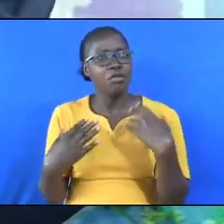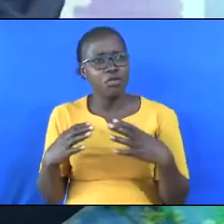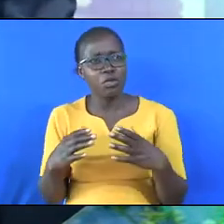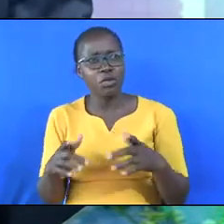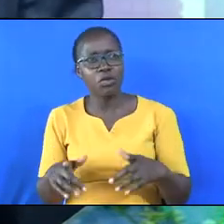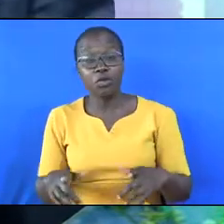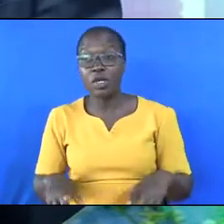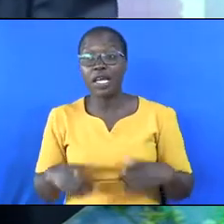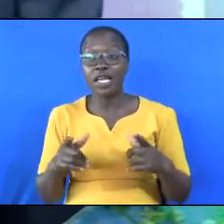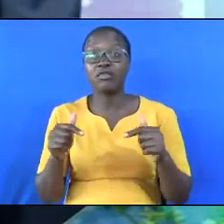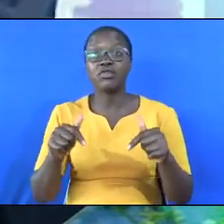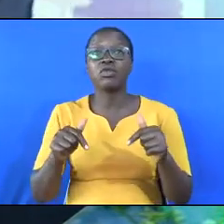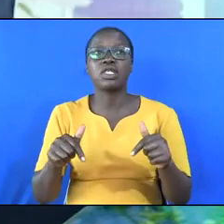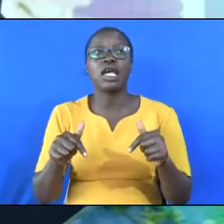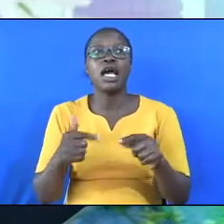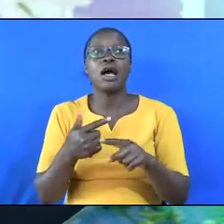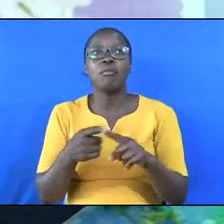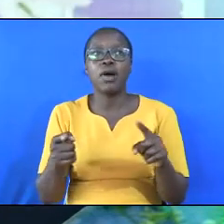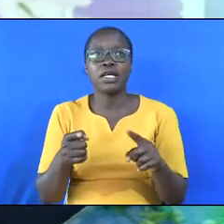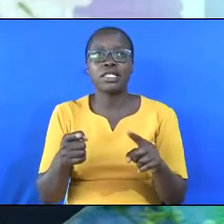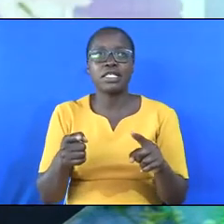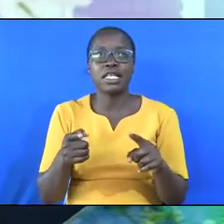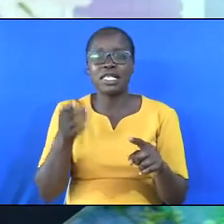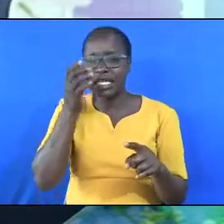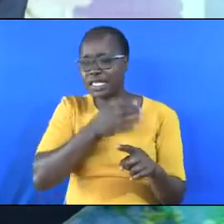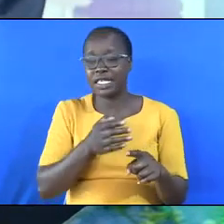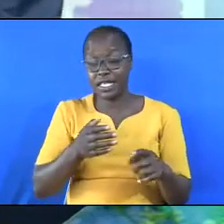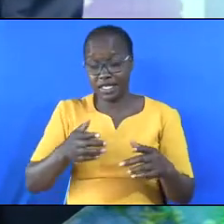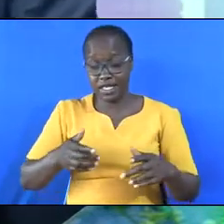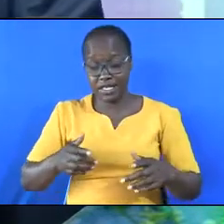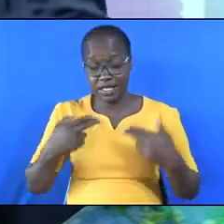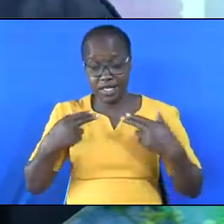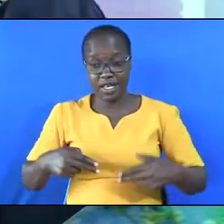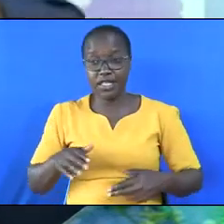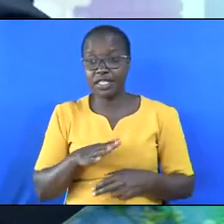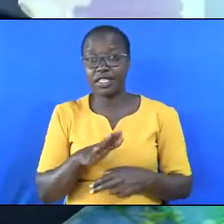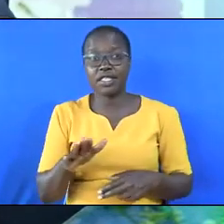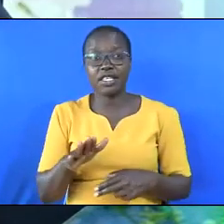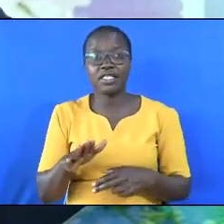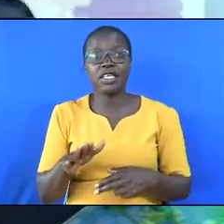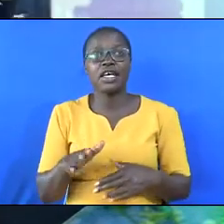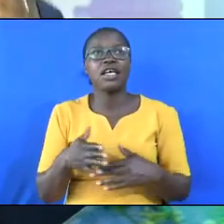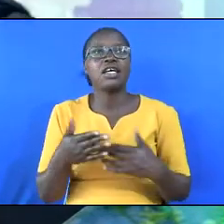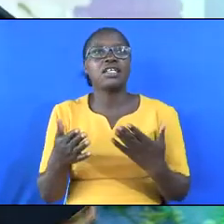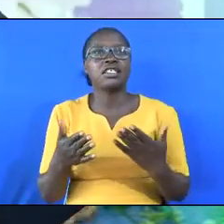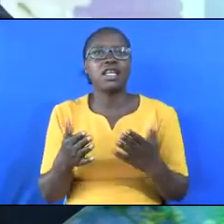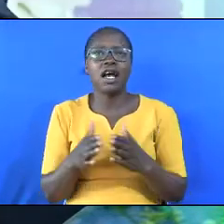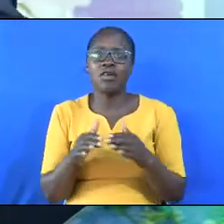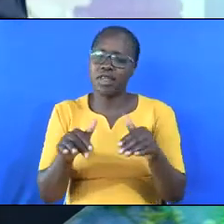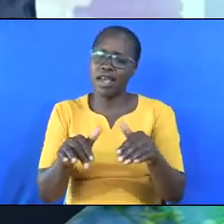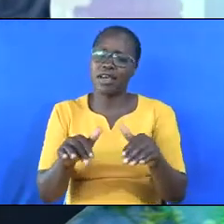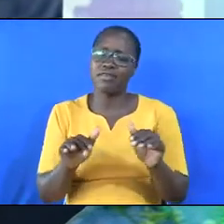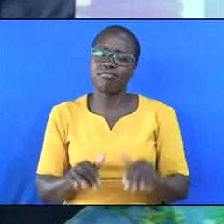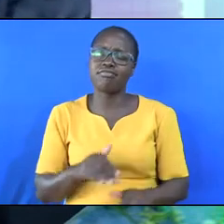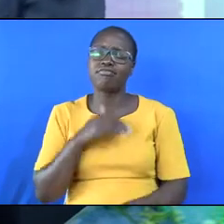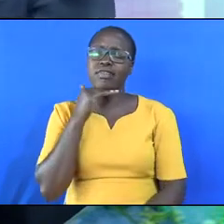alive today, but because they have neglected their health, they are pushing up days in some graves.